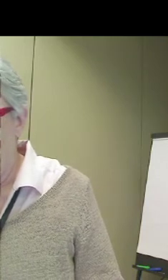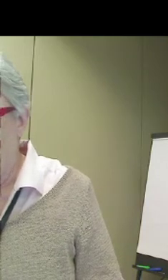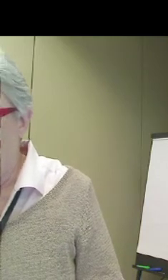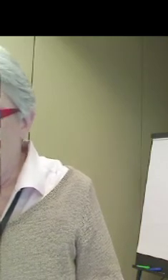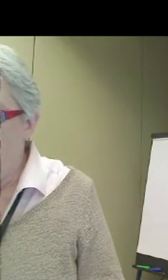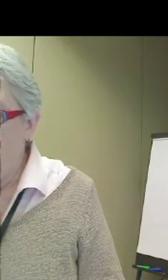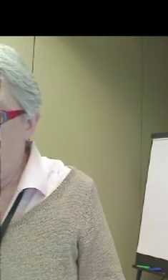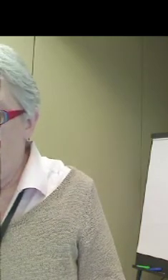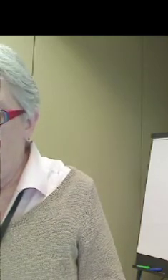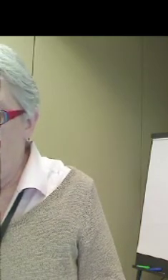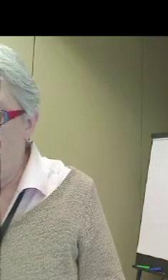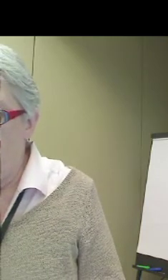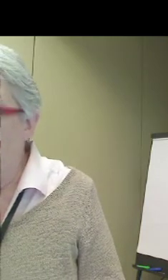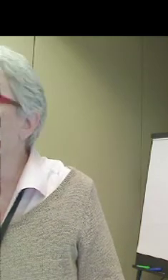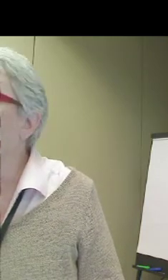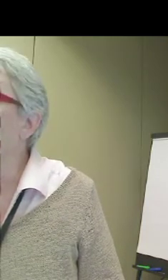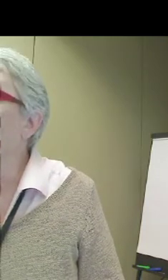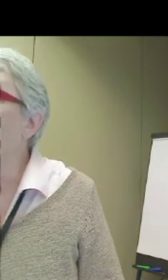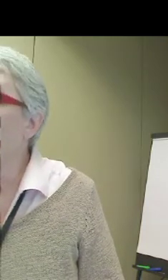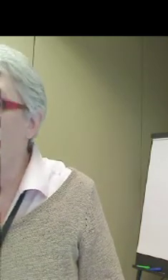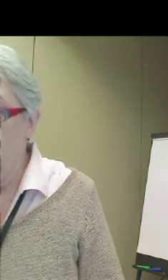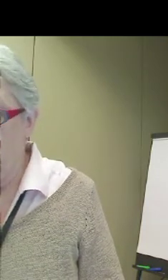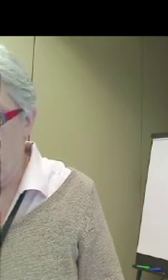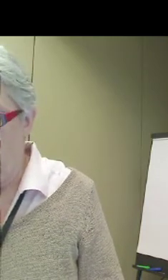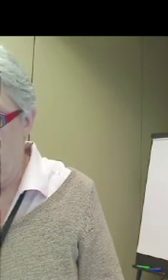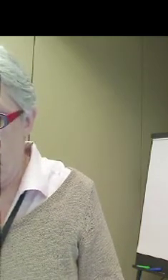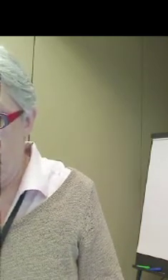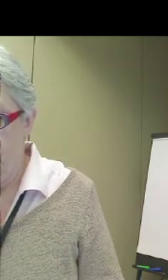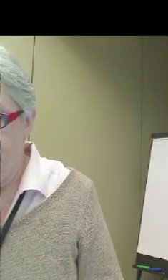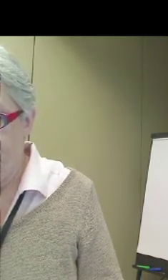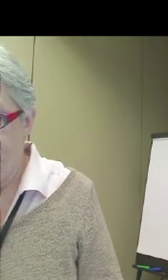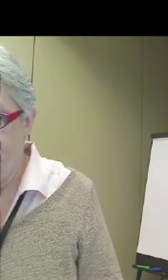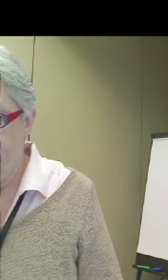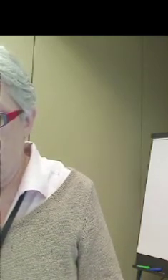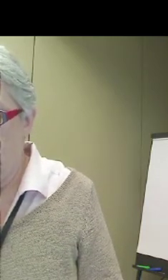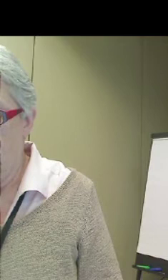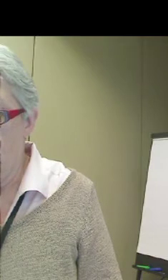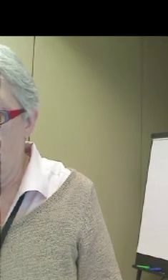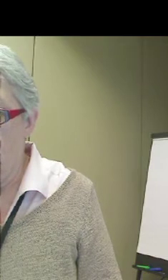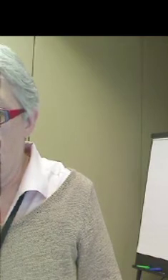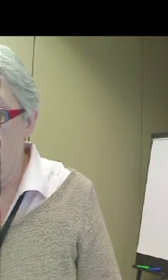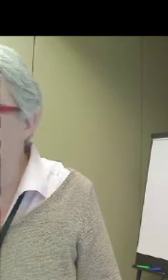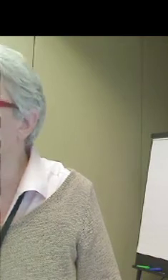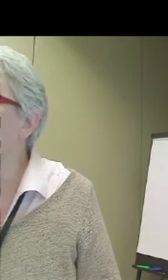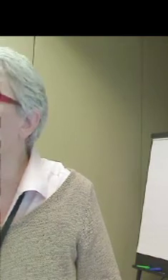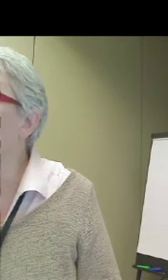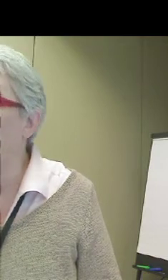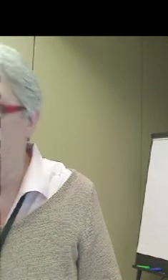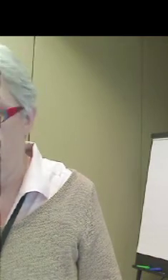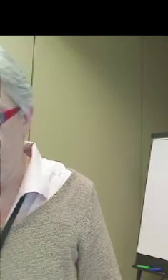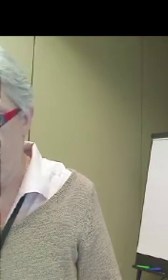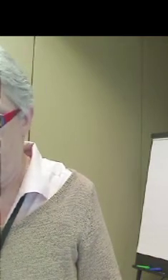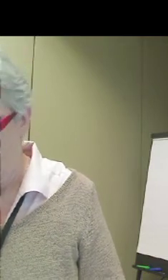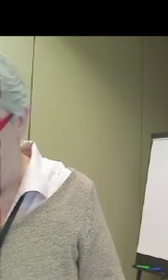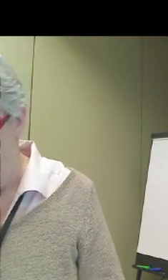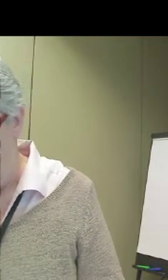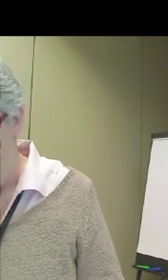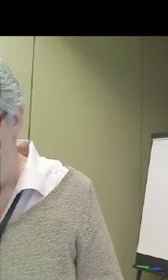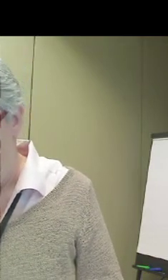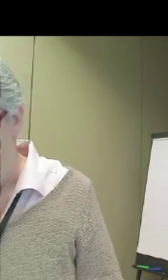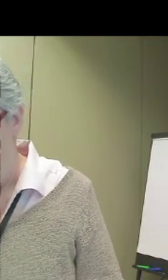And that it provides the deaf individual with a better and more comfortable experience. I can't say enough how thrilled we were.